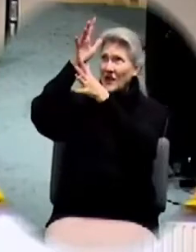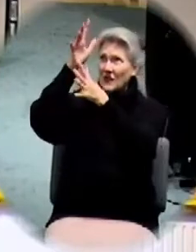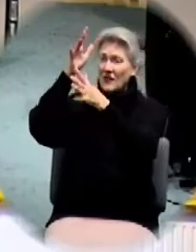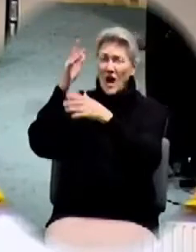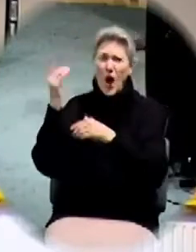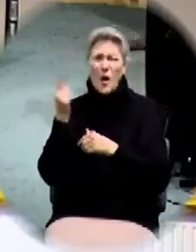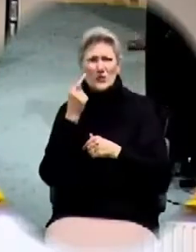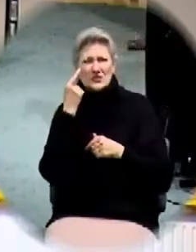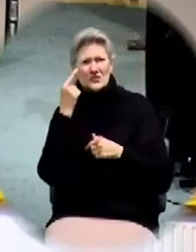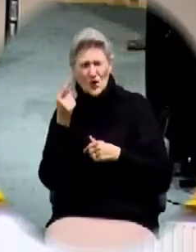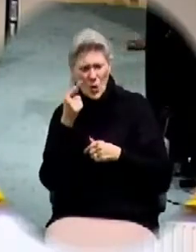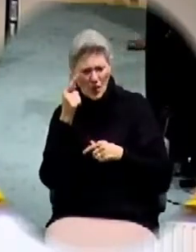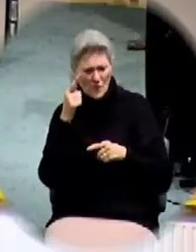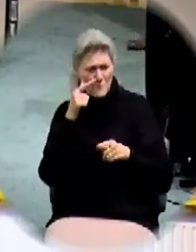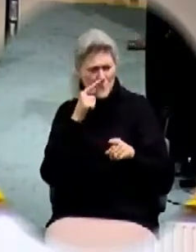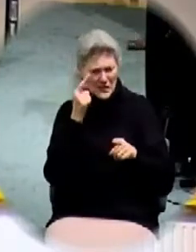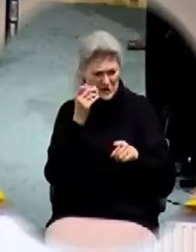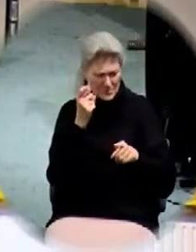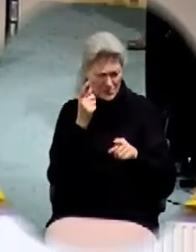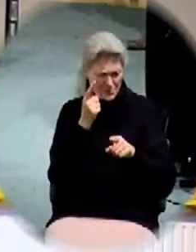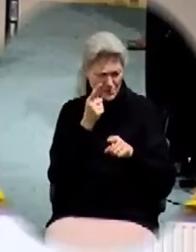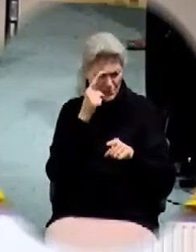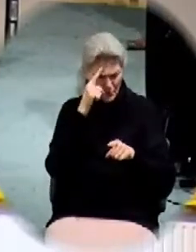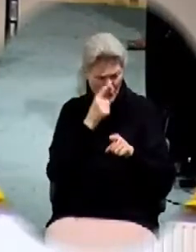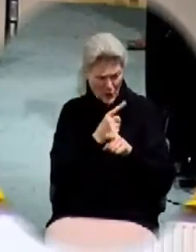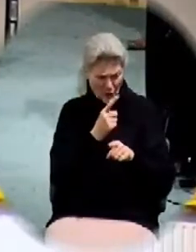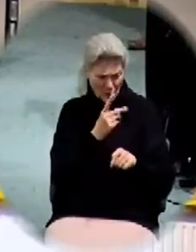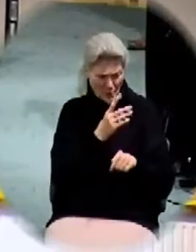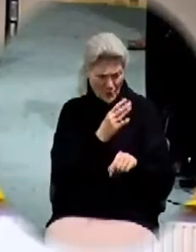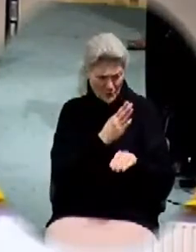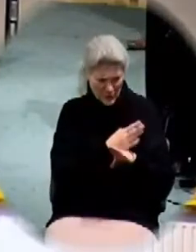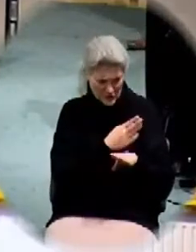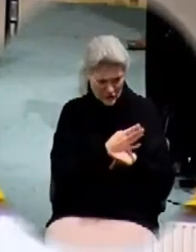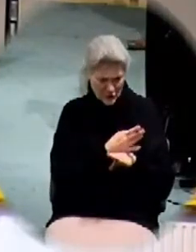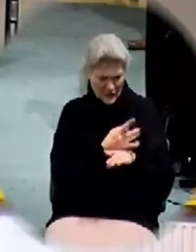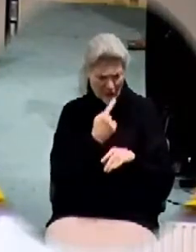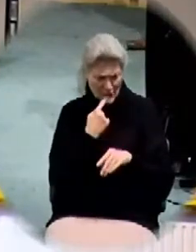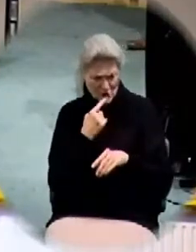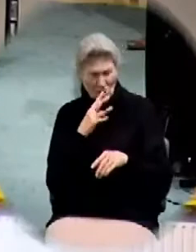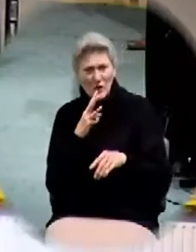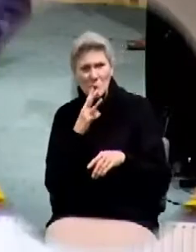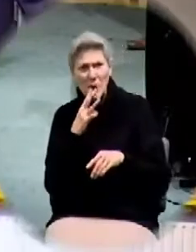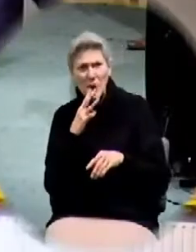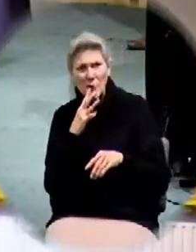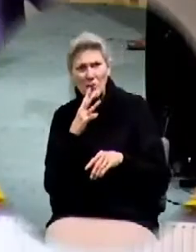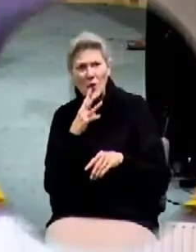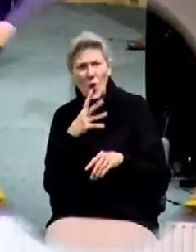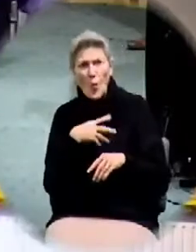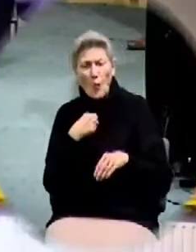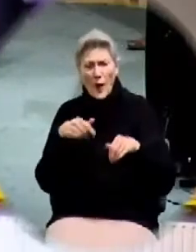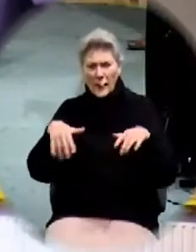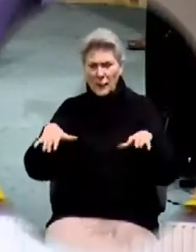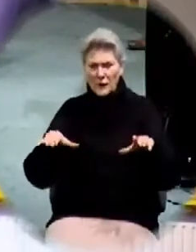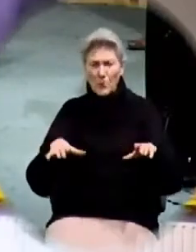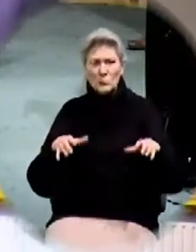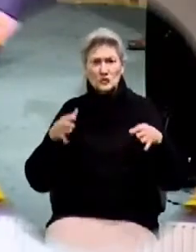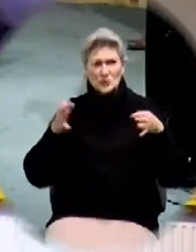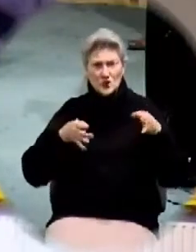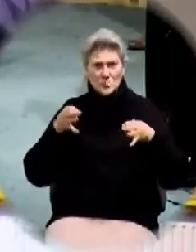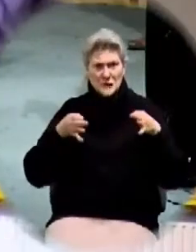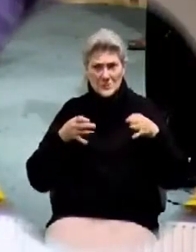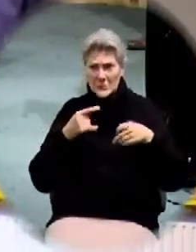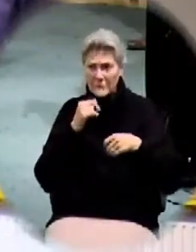their judgment seat of Christ never says it I read it and read it and read it for the context it never says it